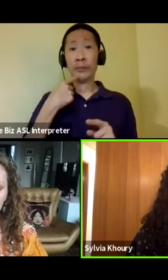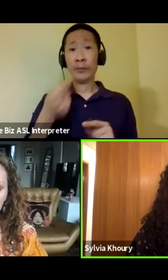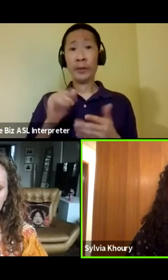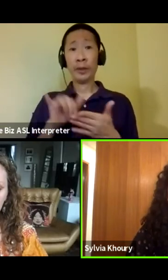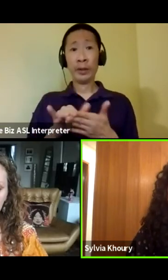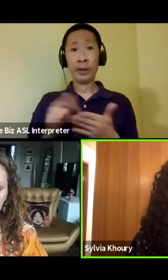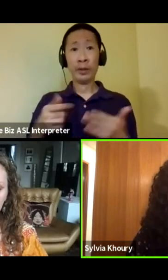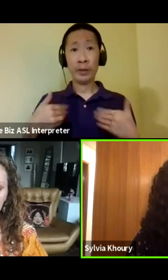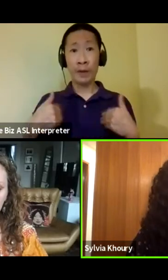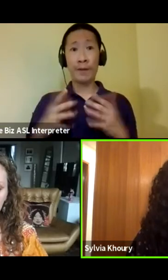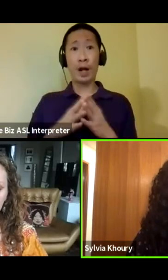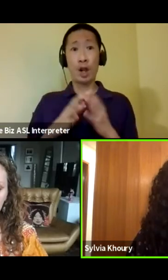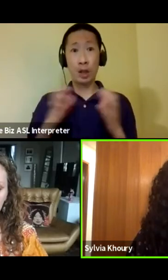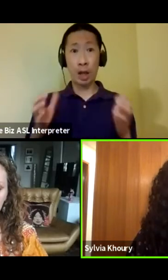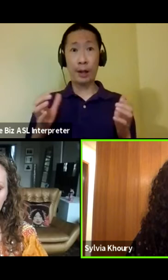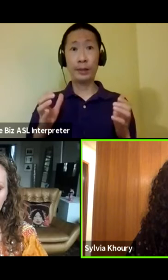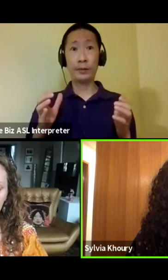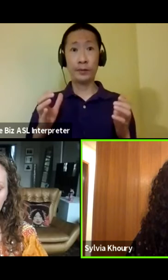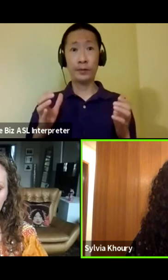of, um,